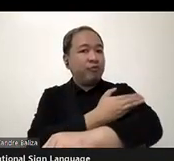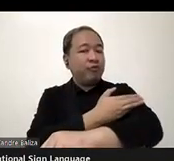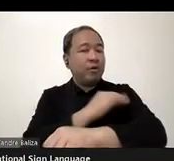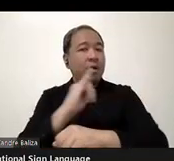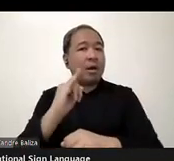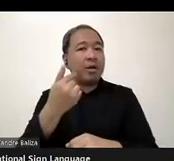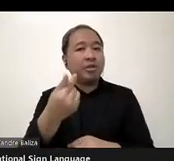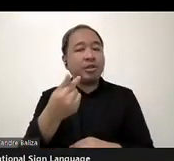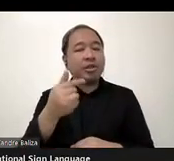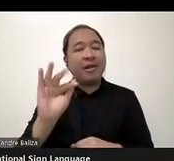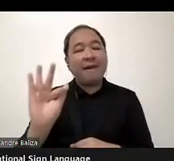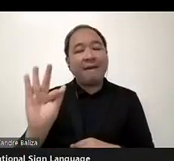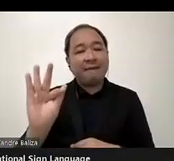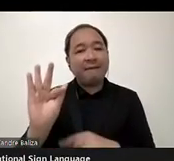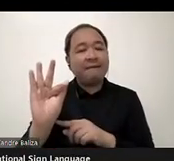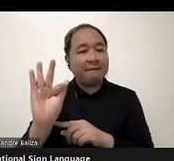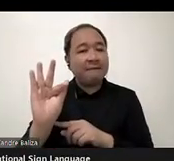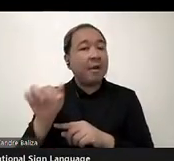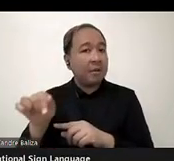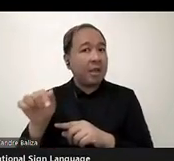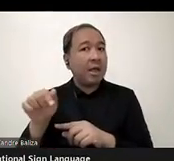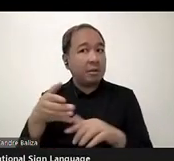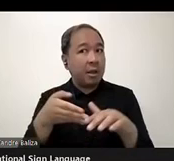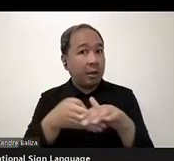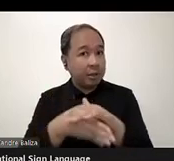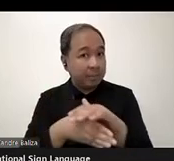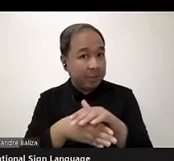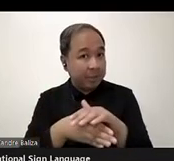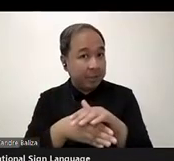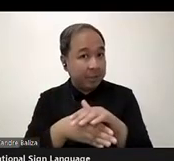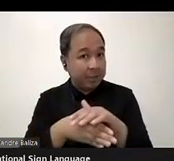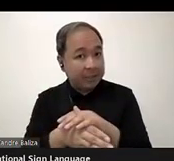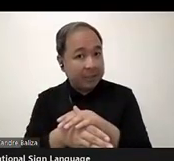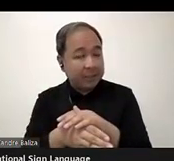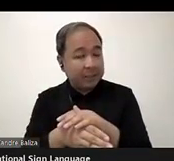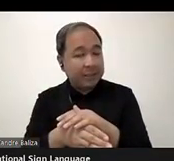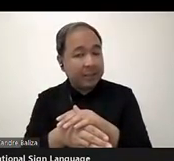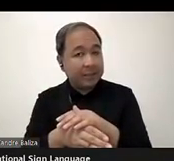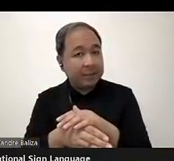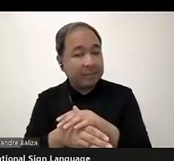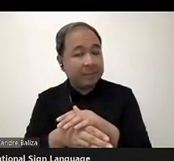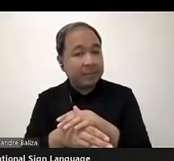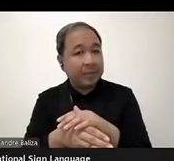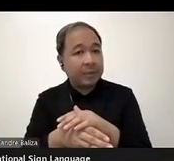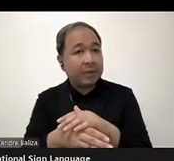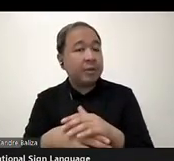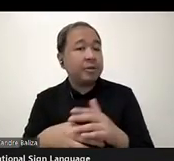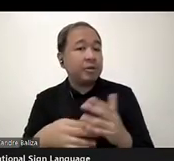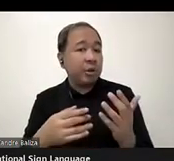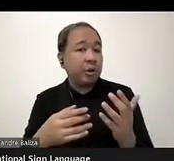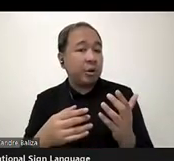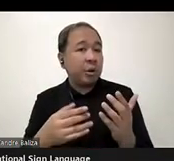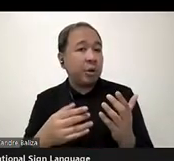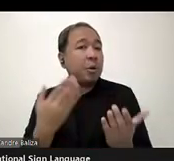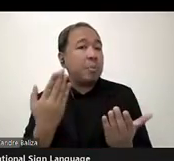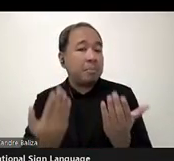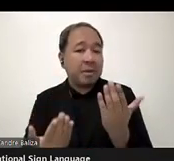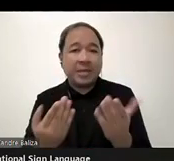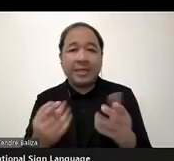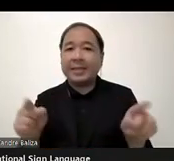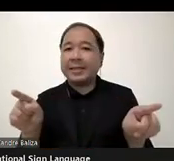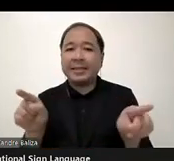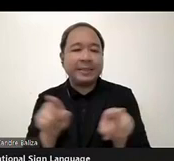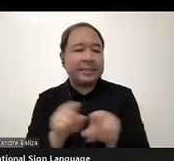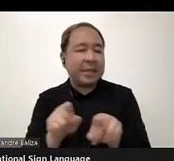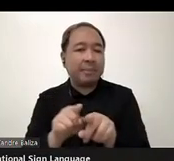accessibility, right? And then, uh, maybe the same thing happens at that time.